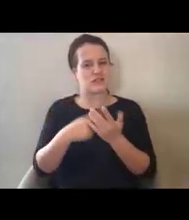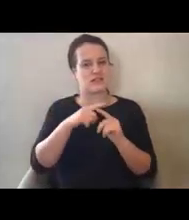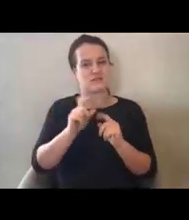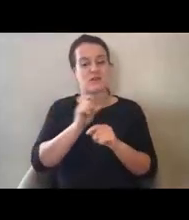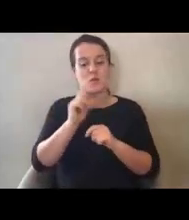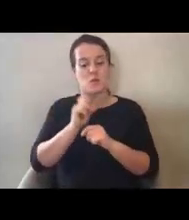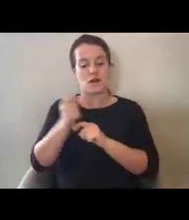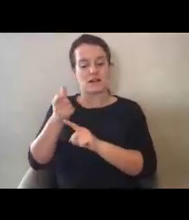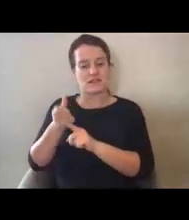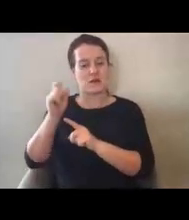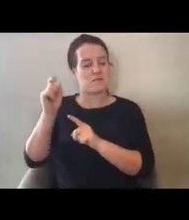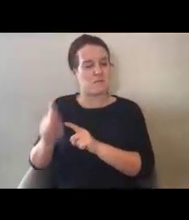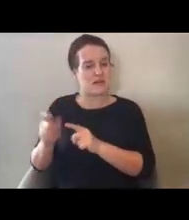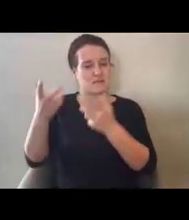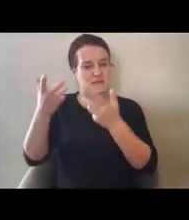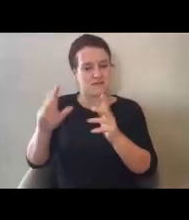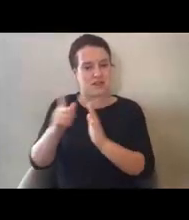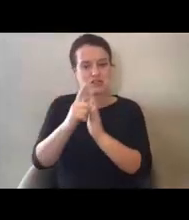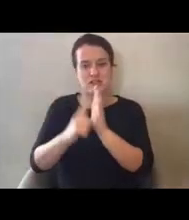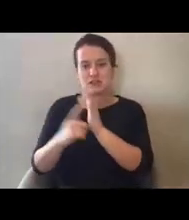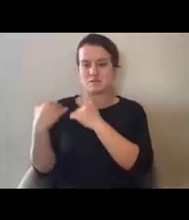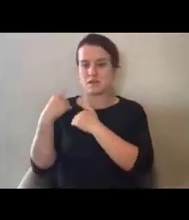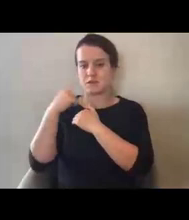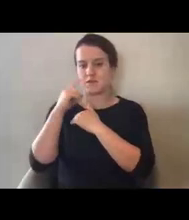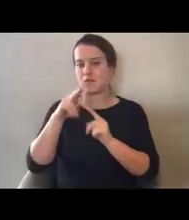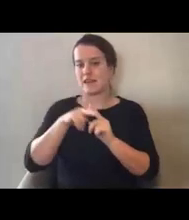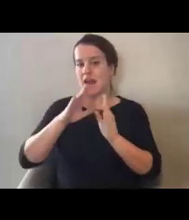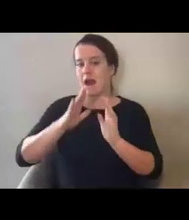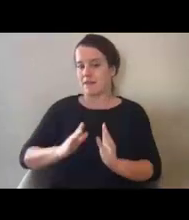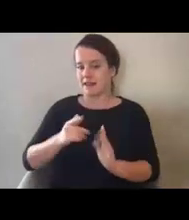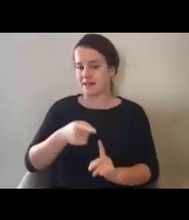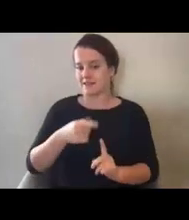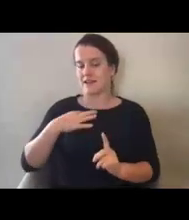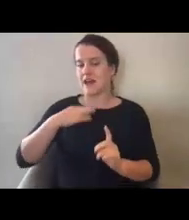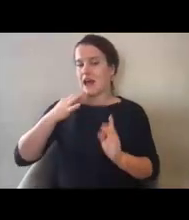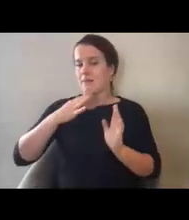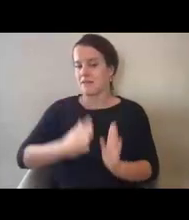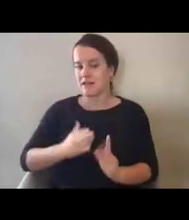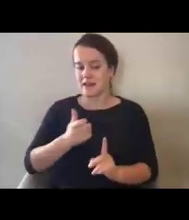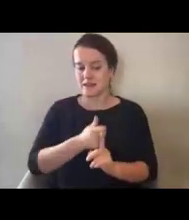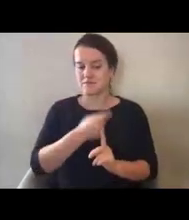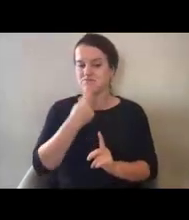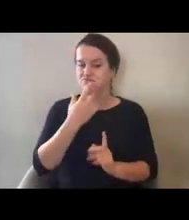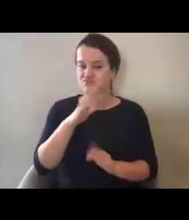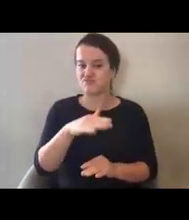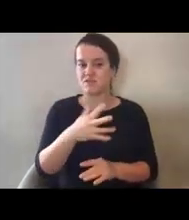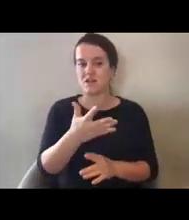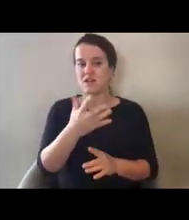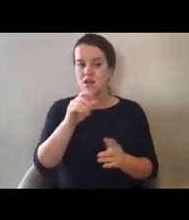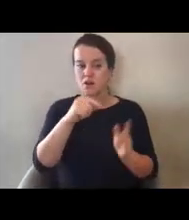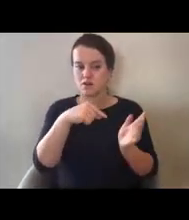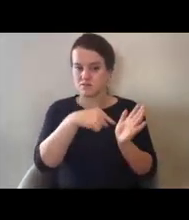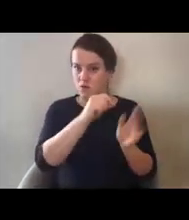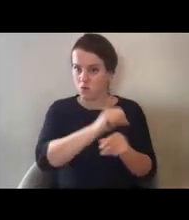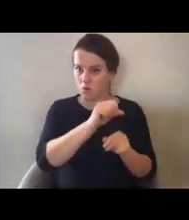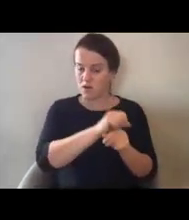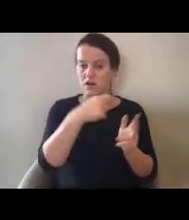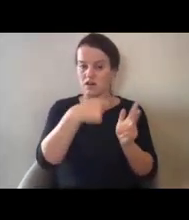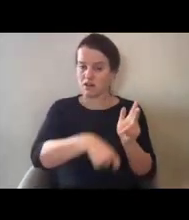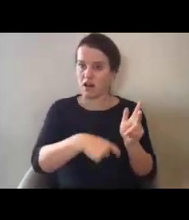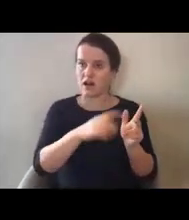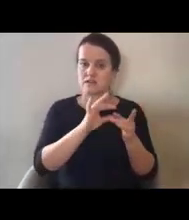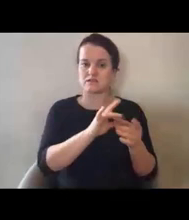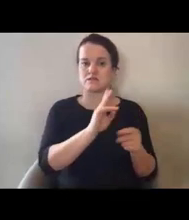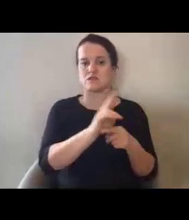must be the legal responsibility of the applicant. So if the applicant is claiming any kind of work or associated costs under